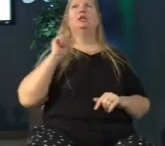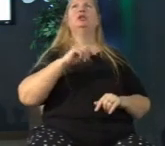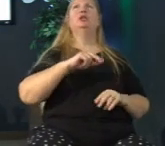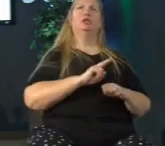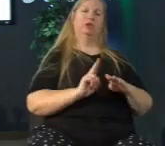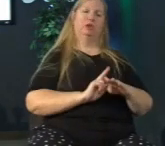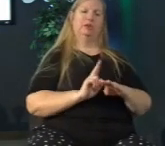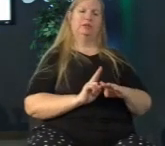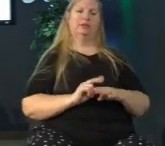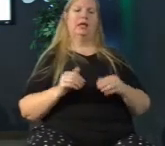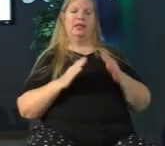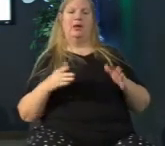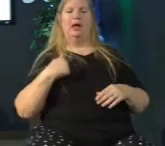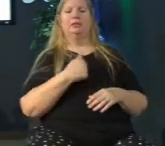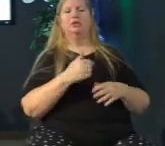let us pray